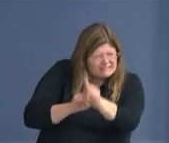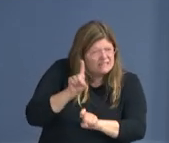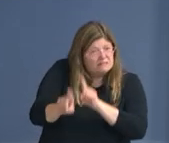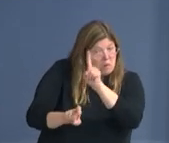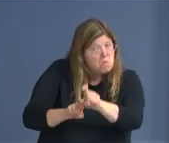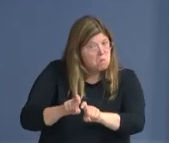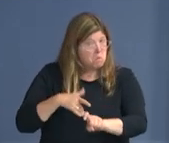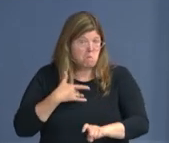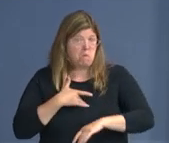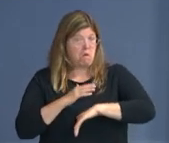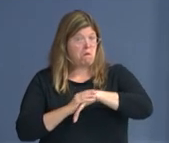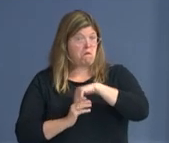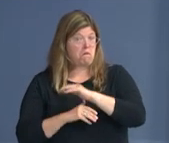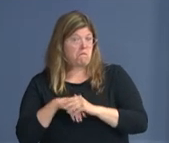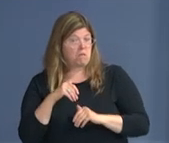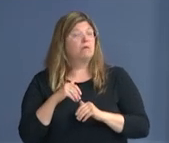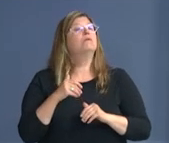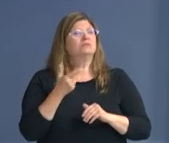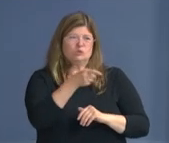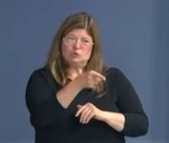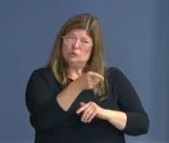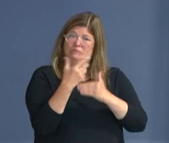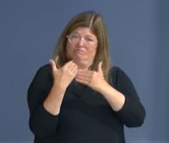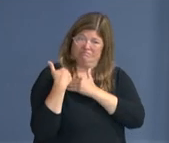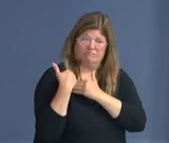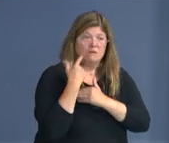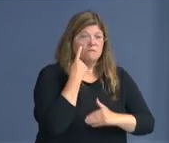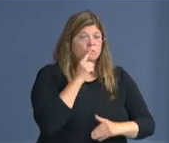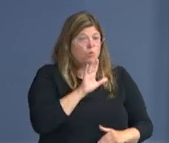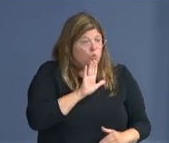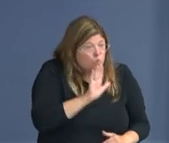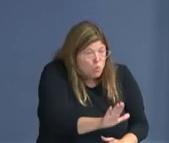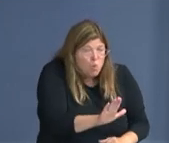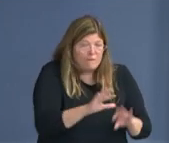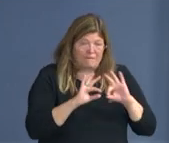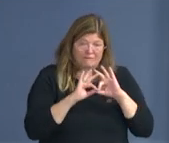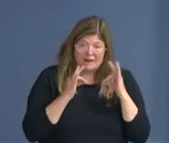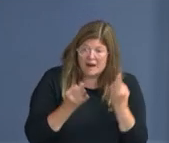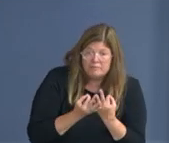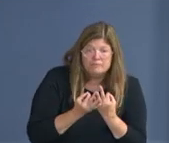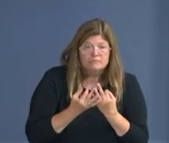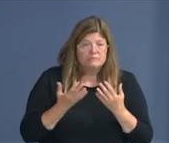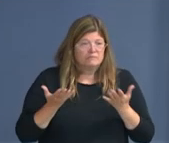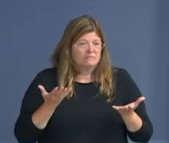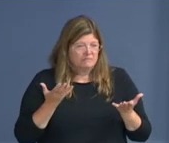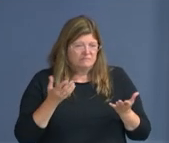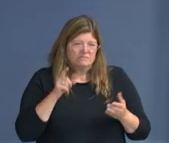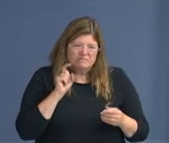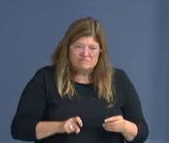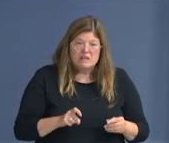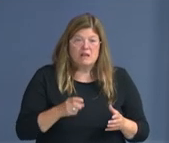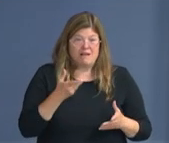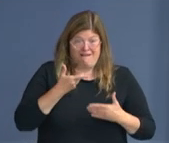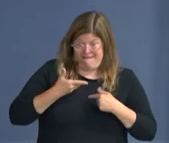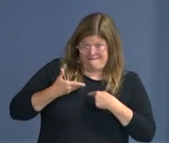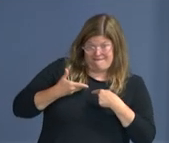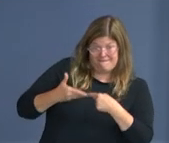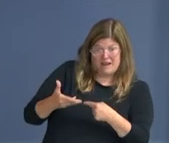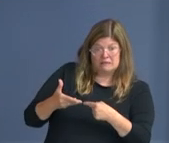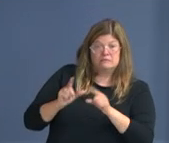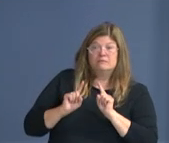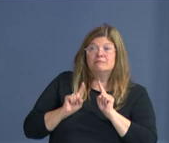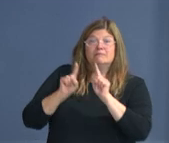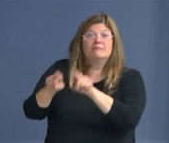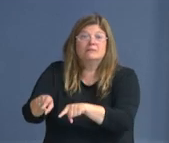If you invite people over on the day of the event, if someone in your household